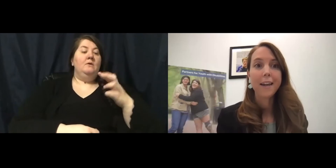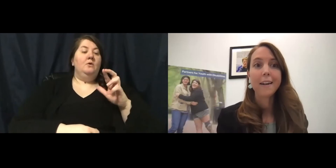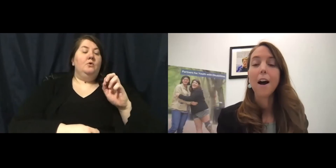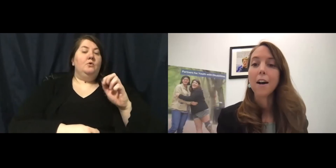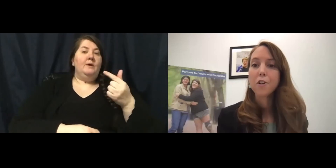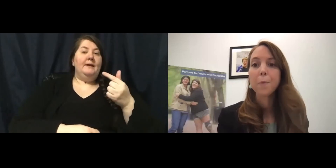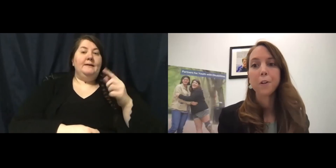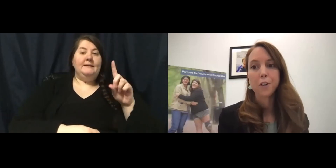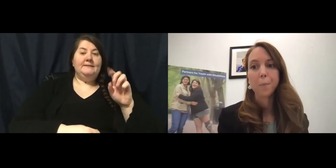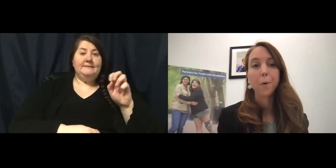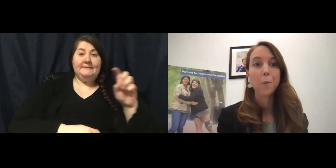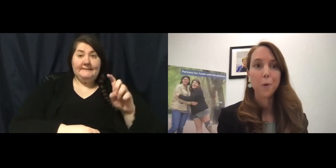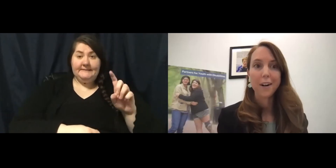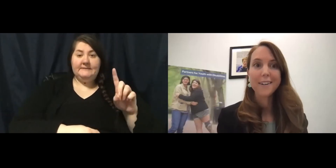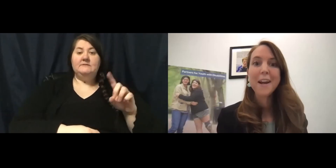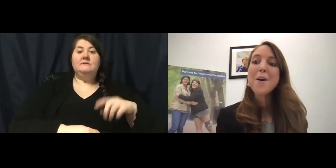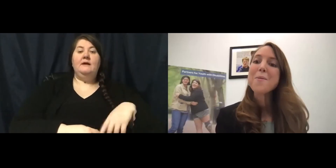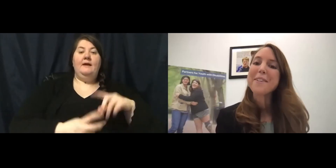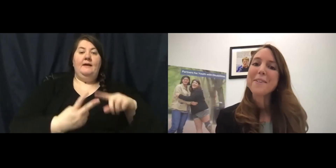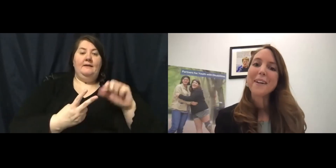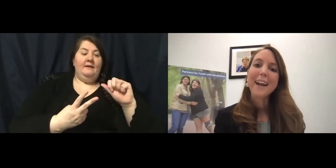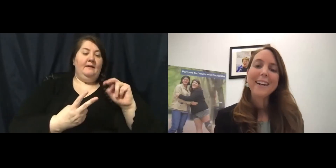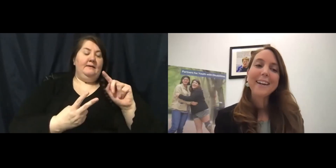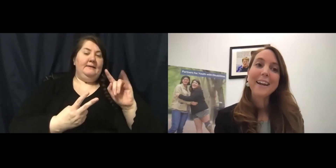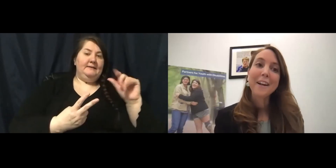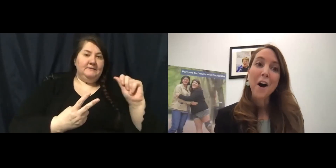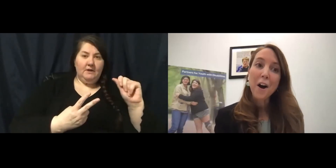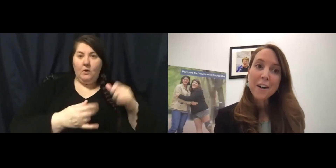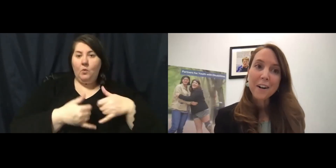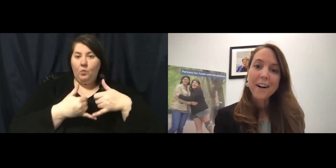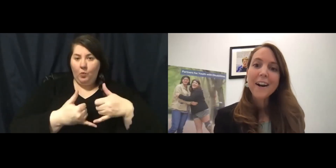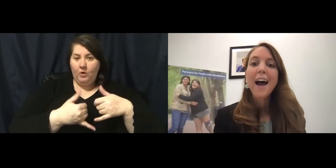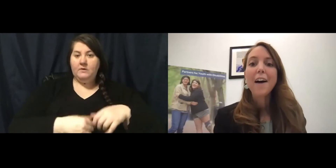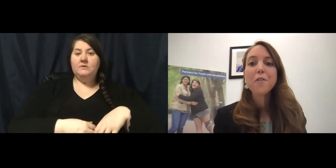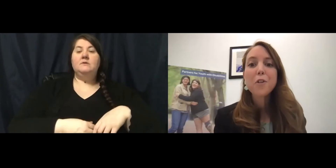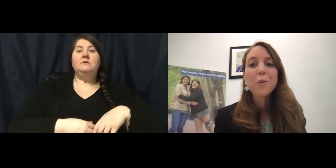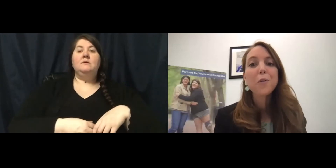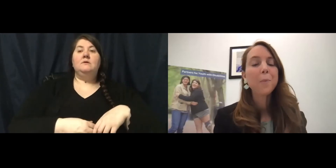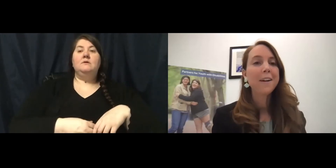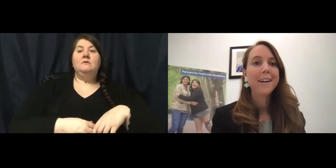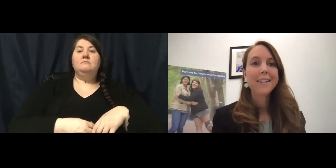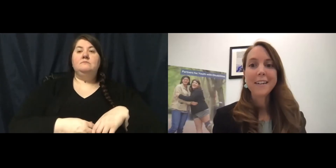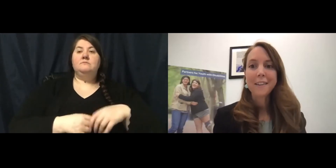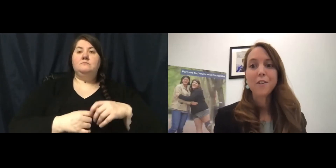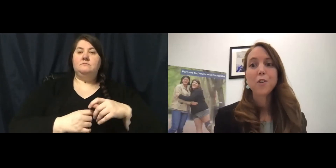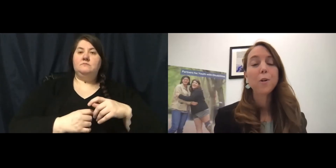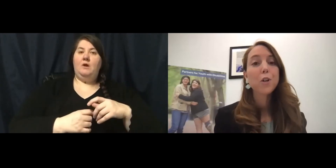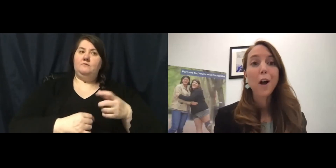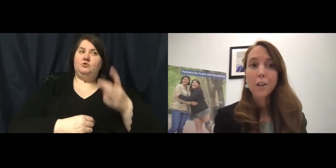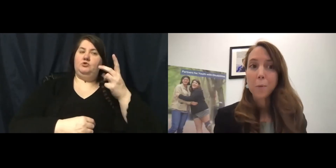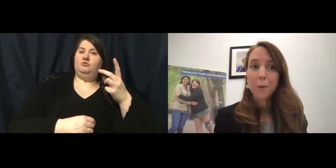McCann entrepreneurship award was created in honor of two luminaries in